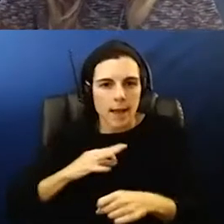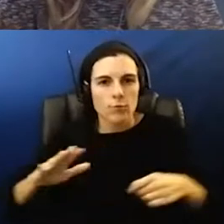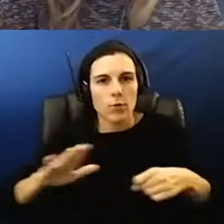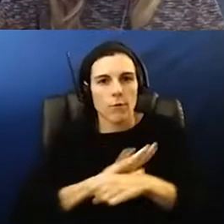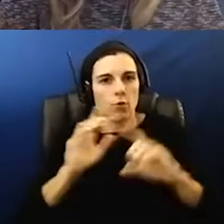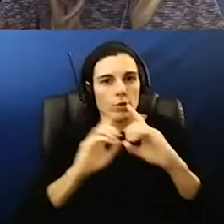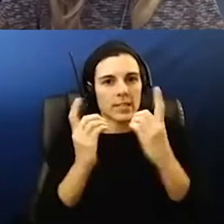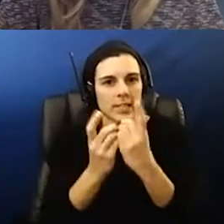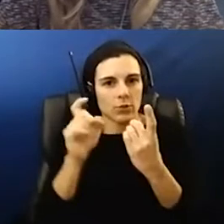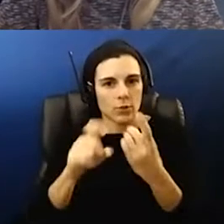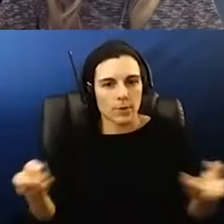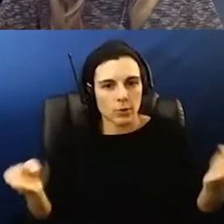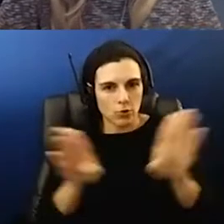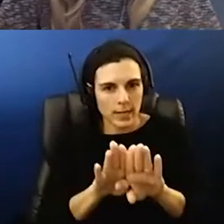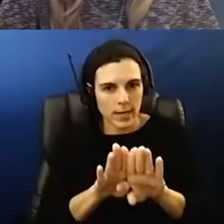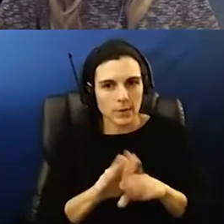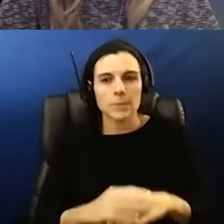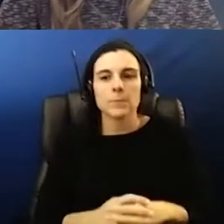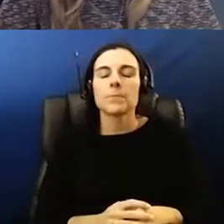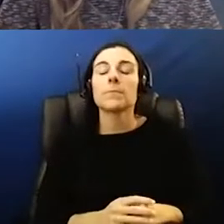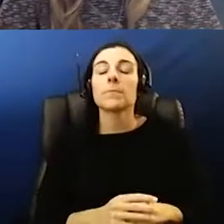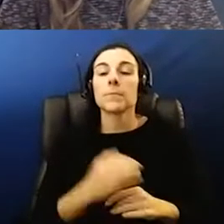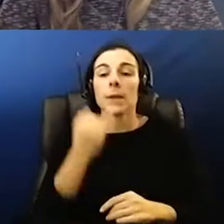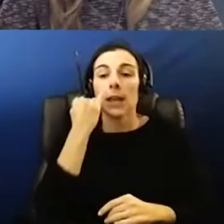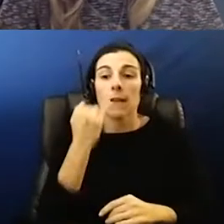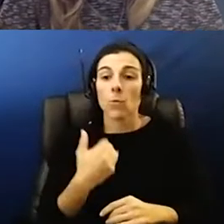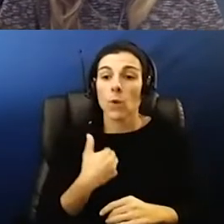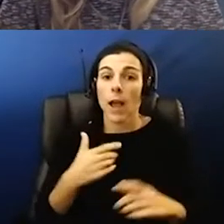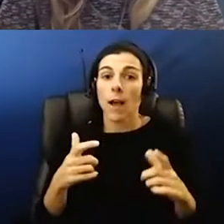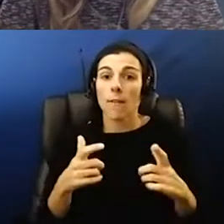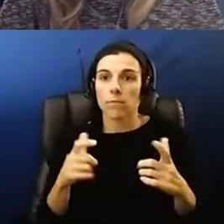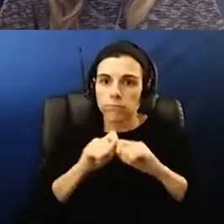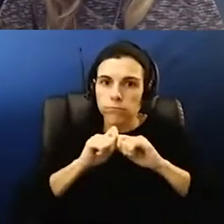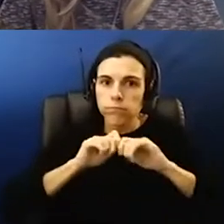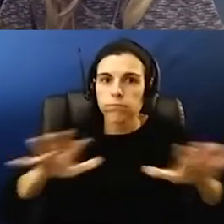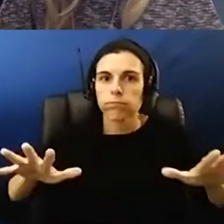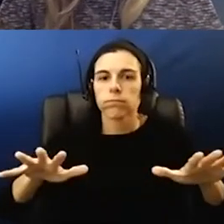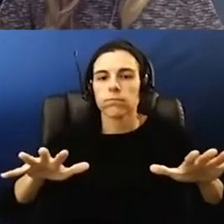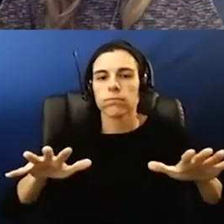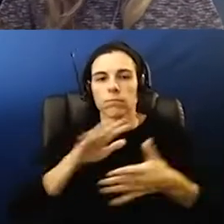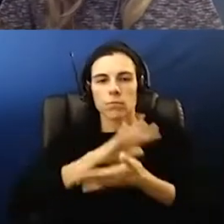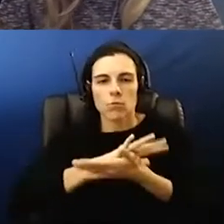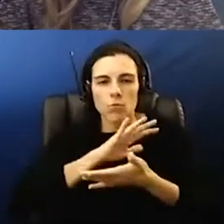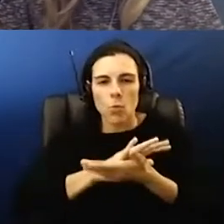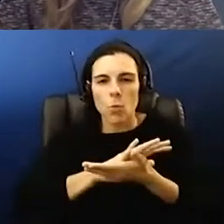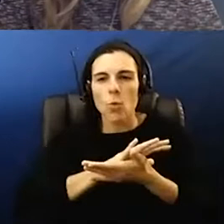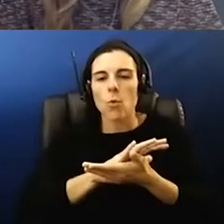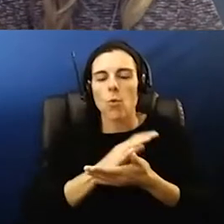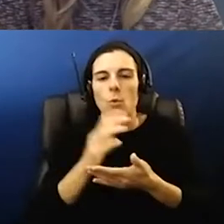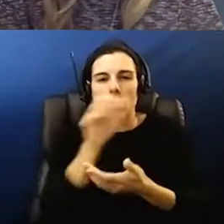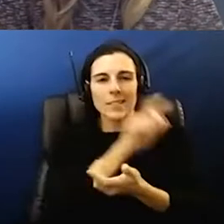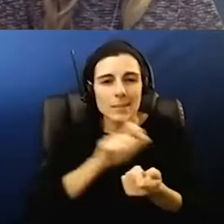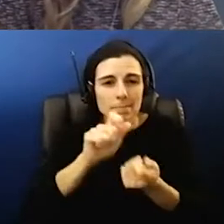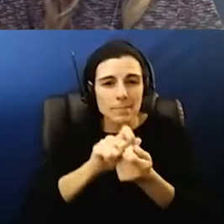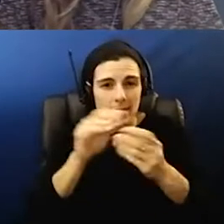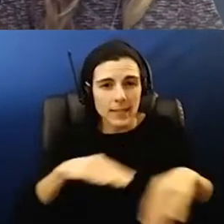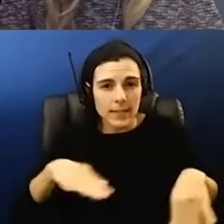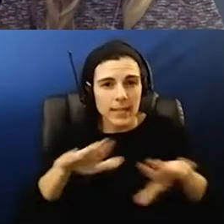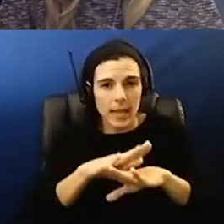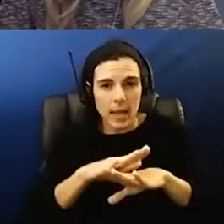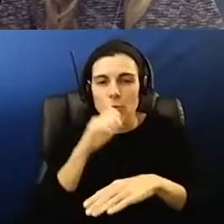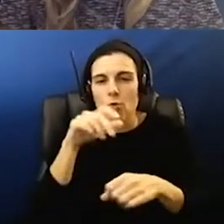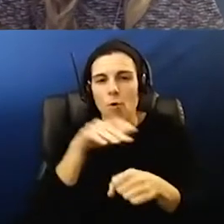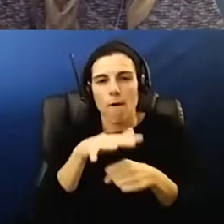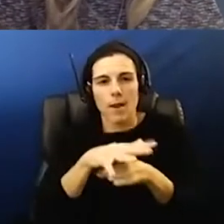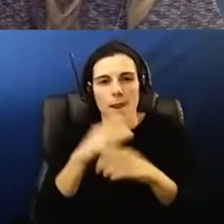district has to shut down um but if we have a large outbreak in a school or a particular campus there are not enough teachers